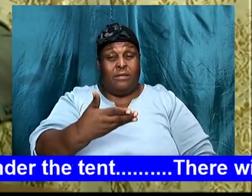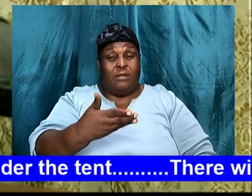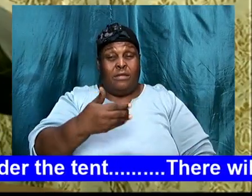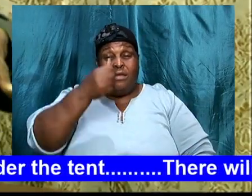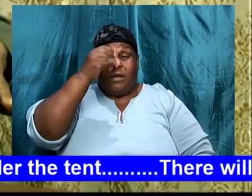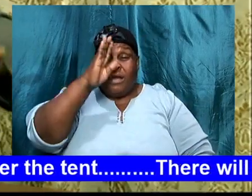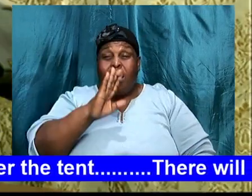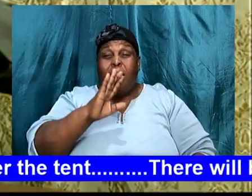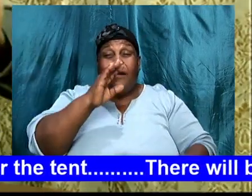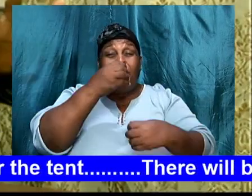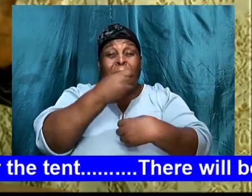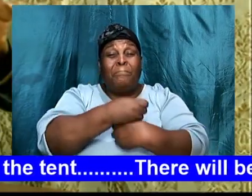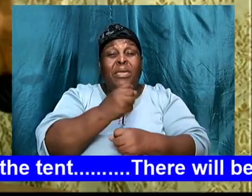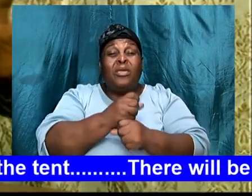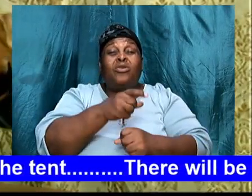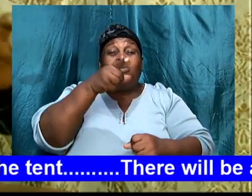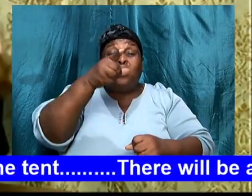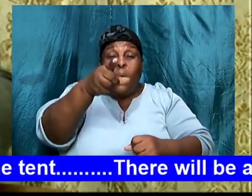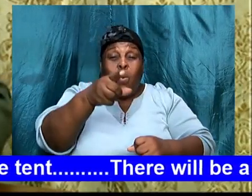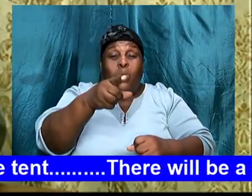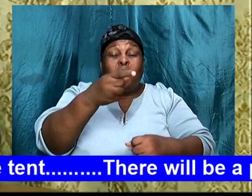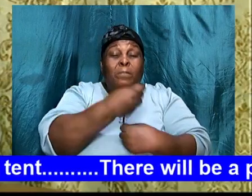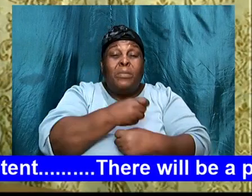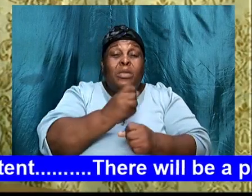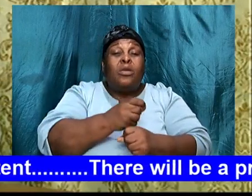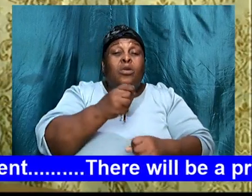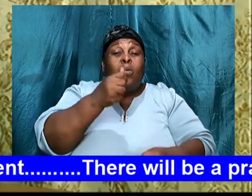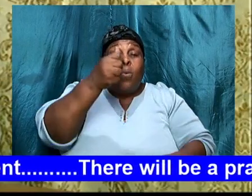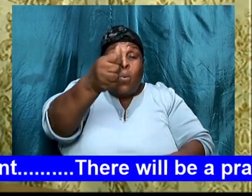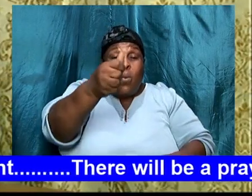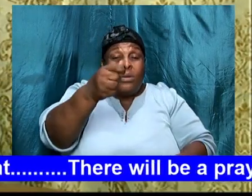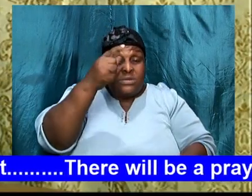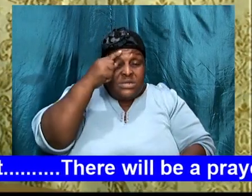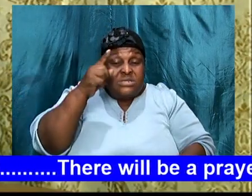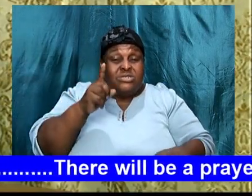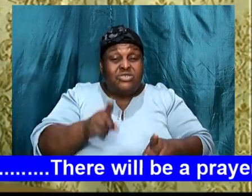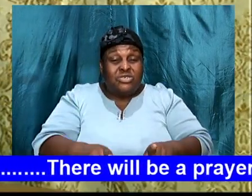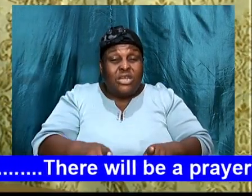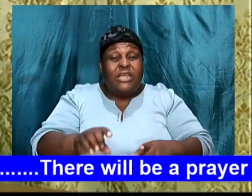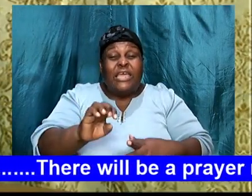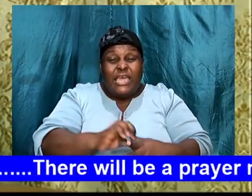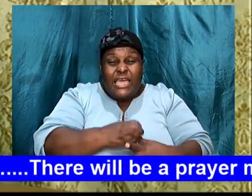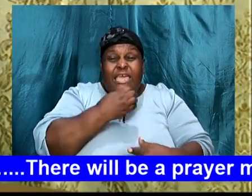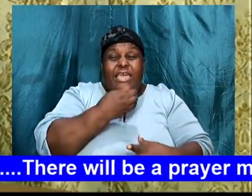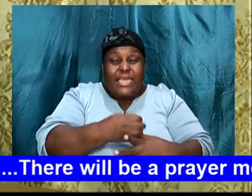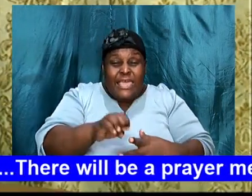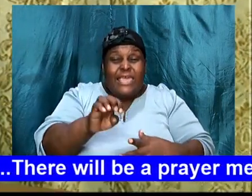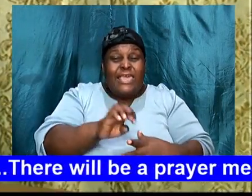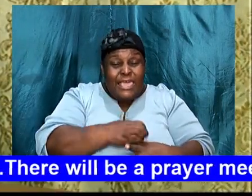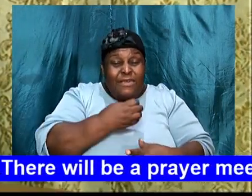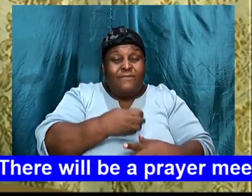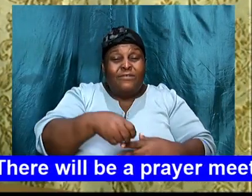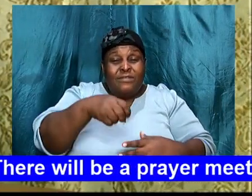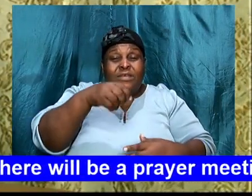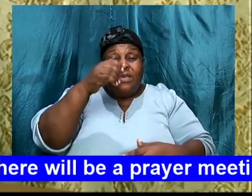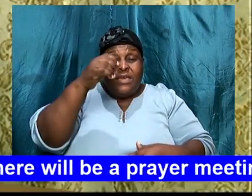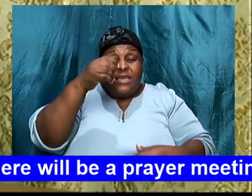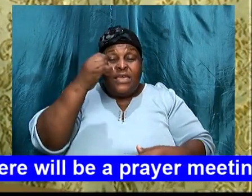allowing you, to make, your decision, even, when he has, a road map, for you,